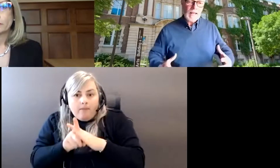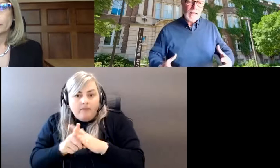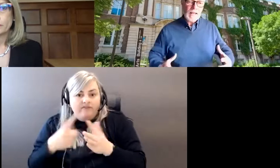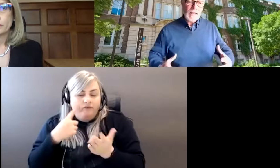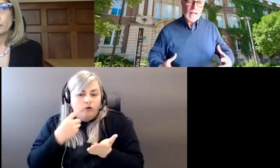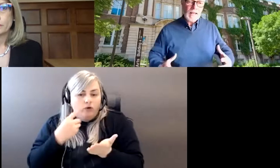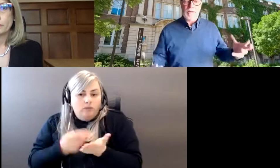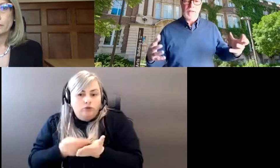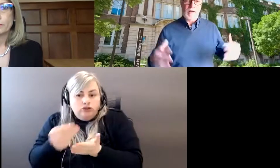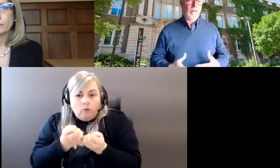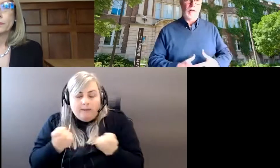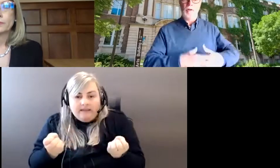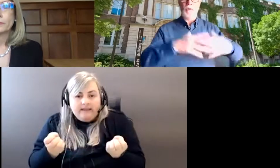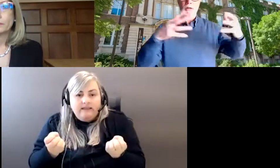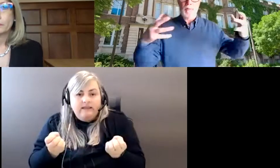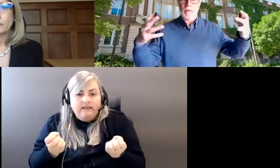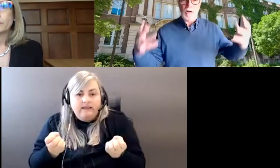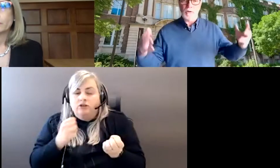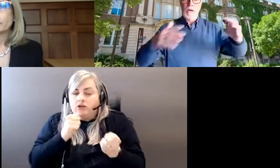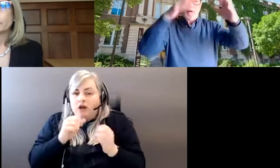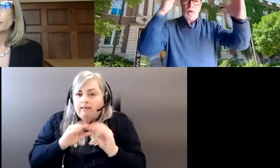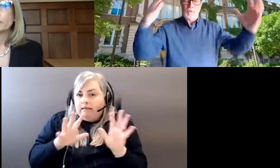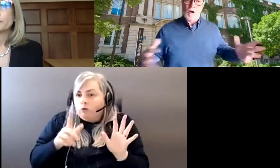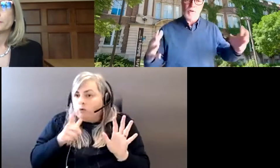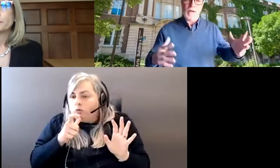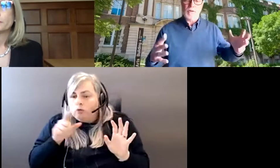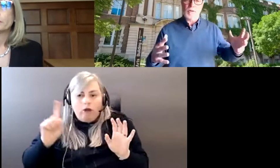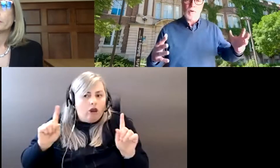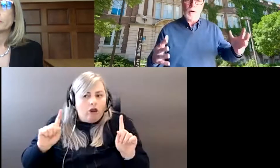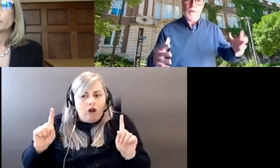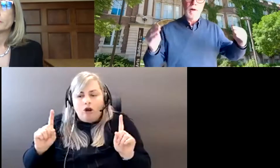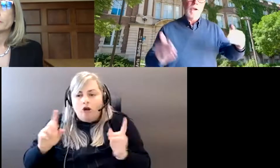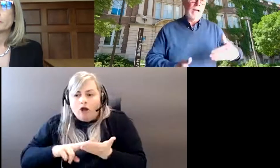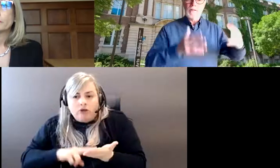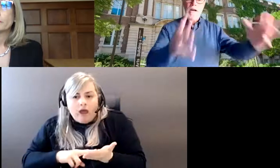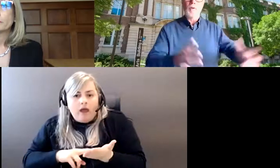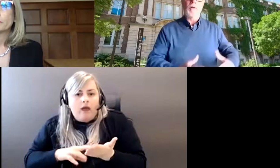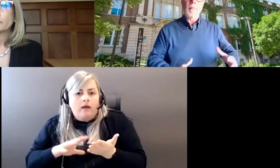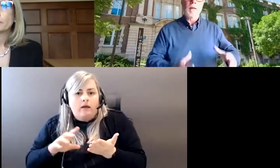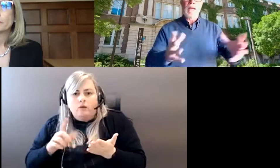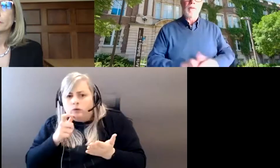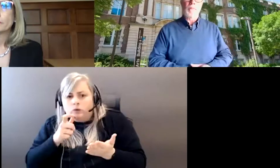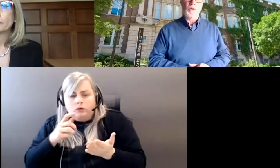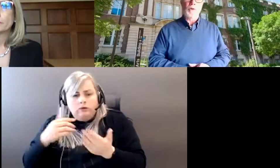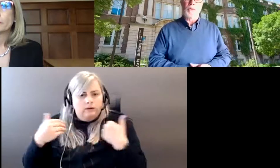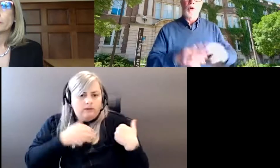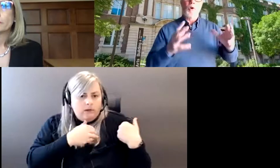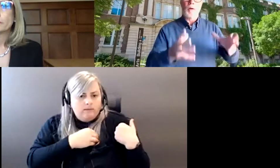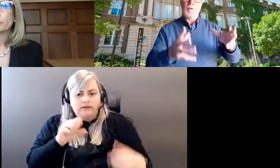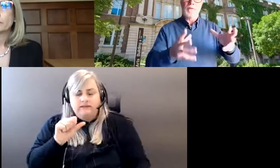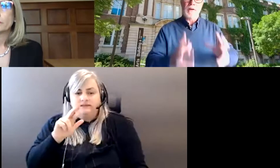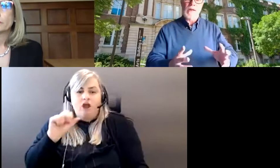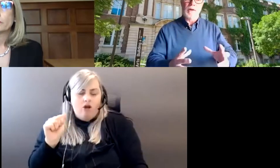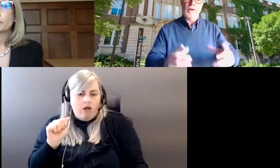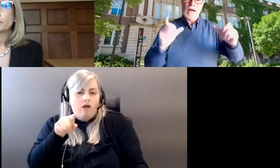clear what needs to be done is not clear who needs to be talked to in terms of the contract and so on. Sarah may be the person who